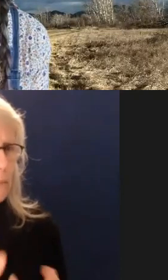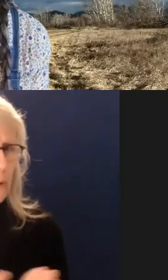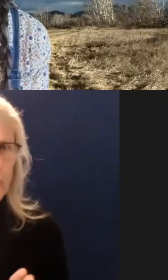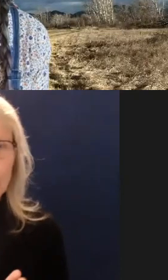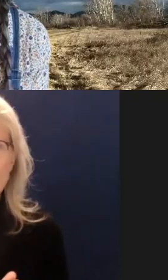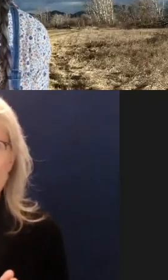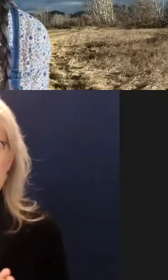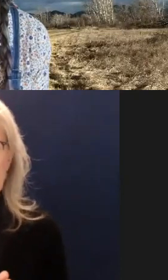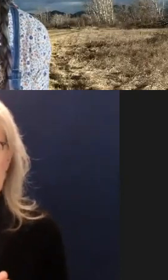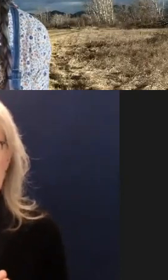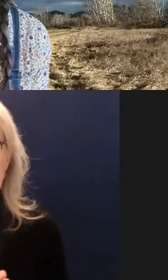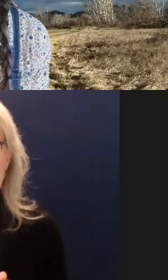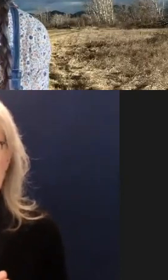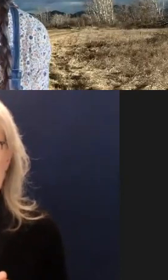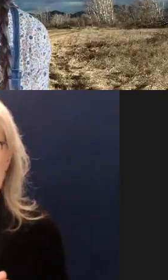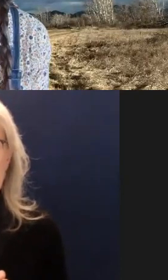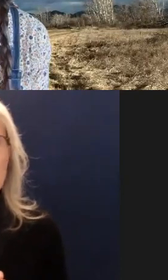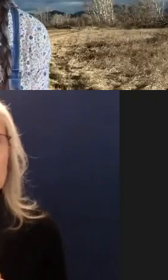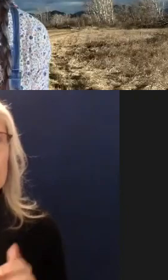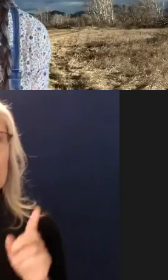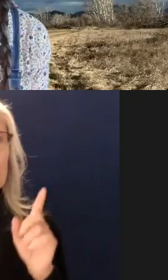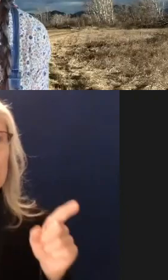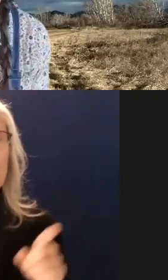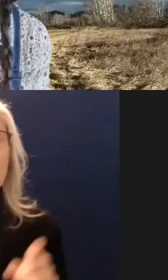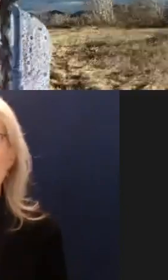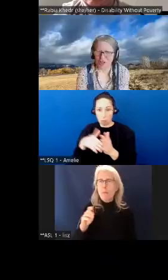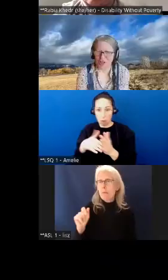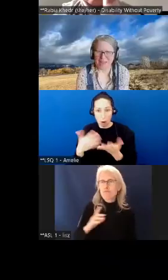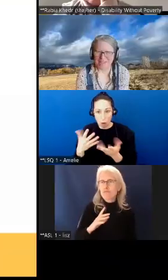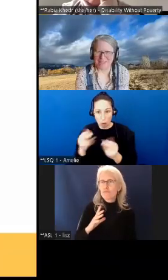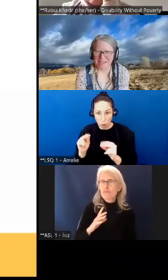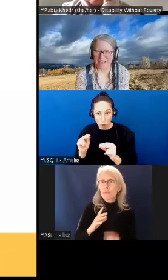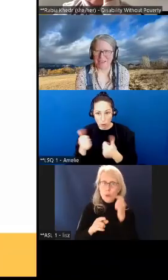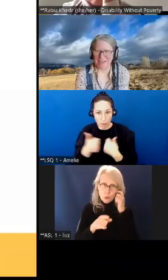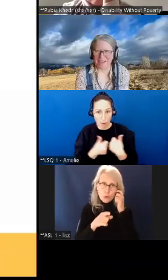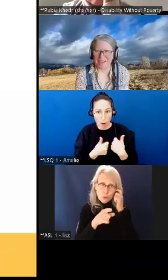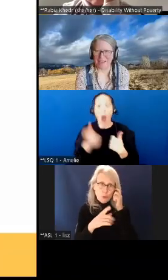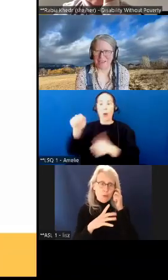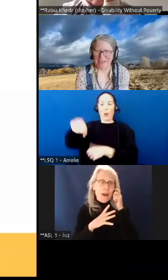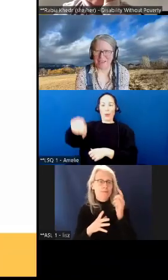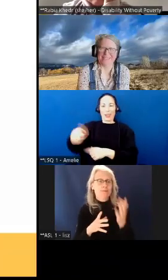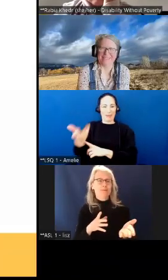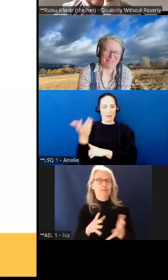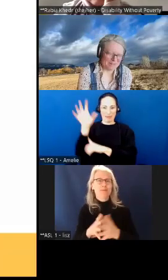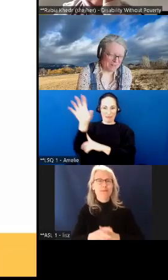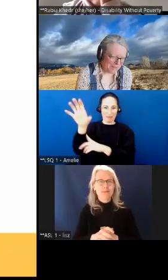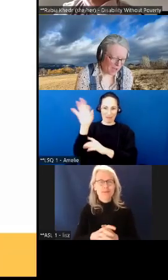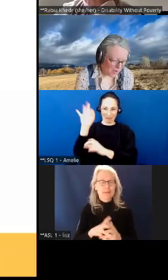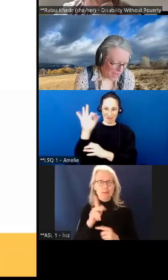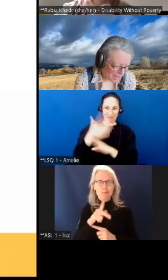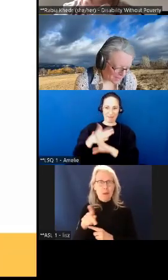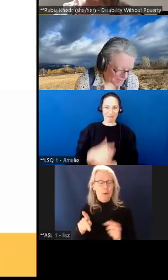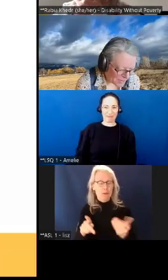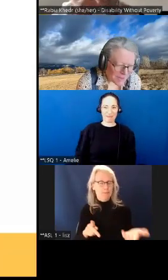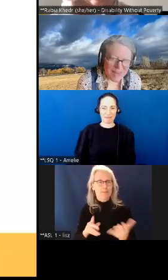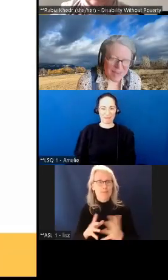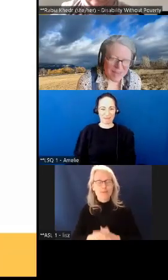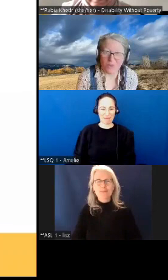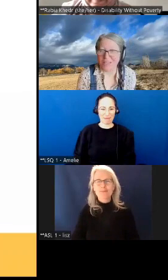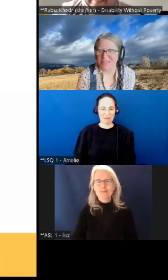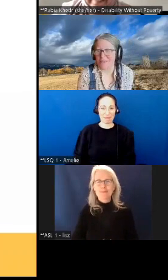no i'm good on that yeah you're good on that there you go that okay